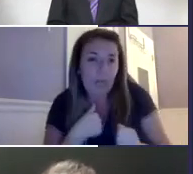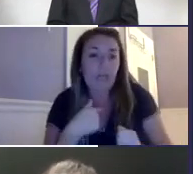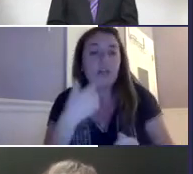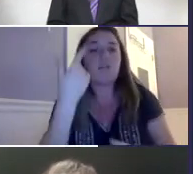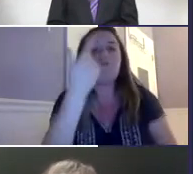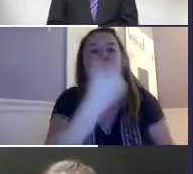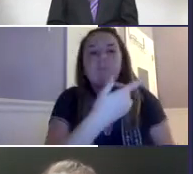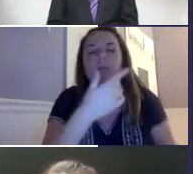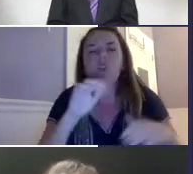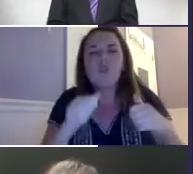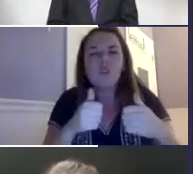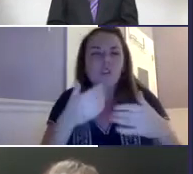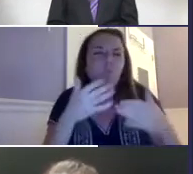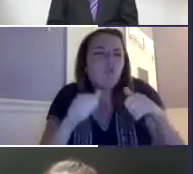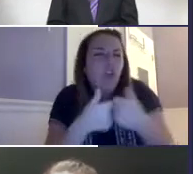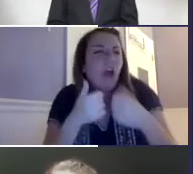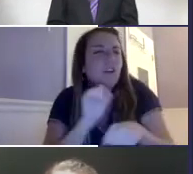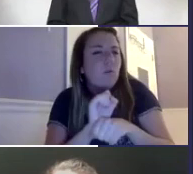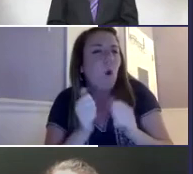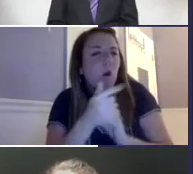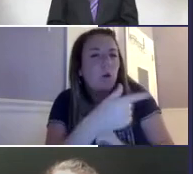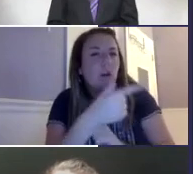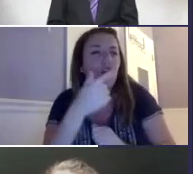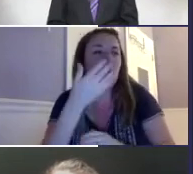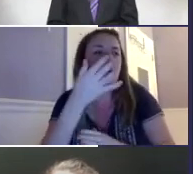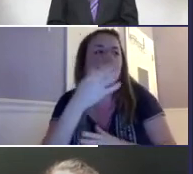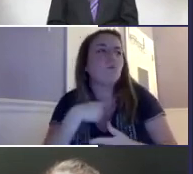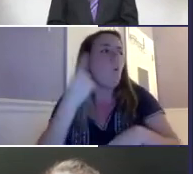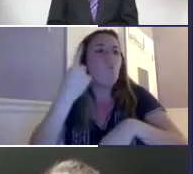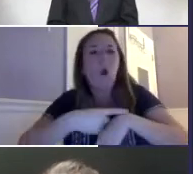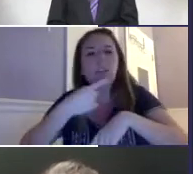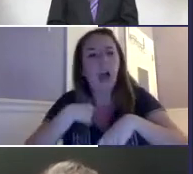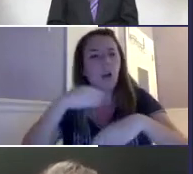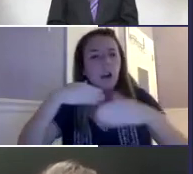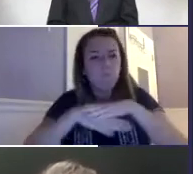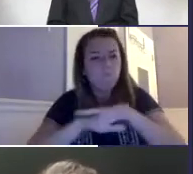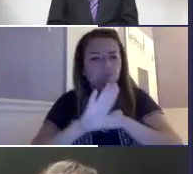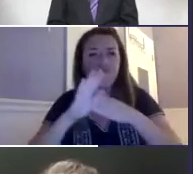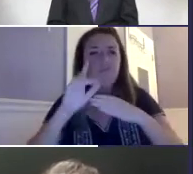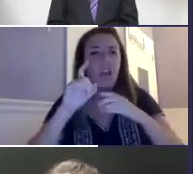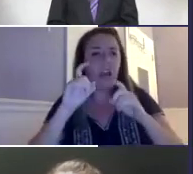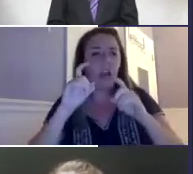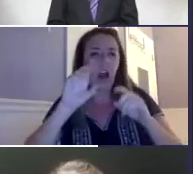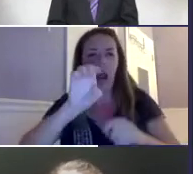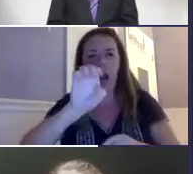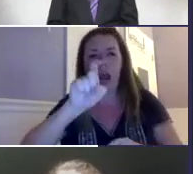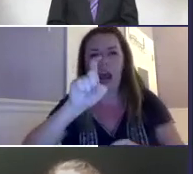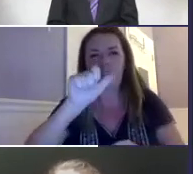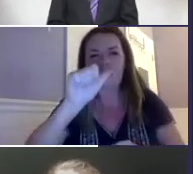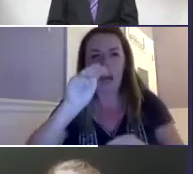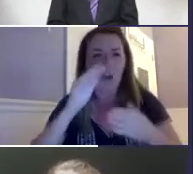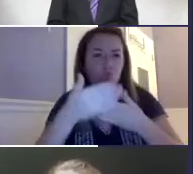to communicate with me. She found it hard to work with me. And it was a challenge working with her because, you know, one time